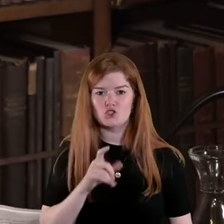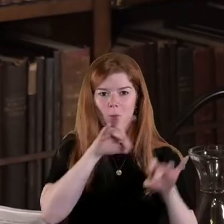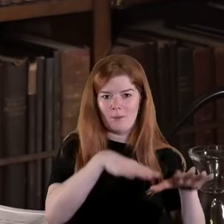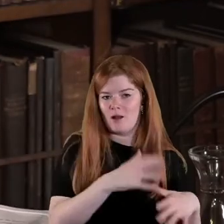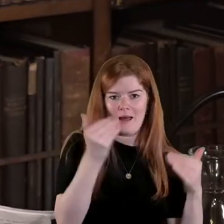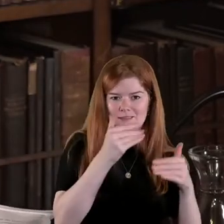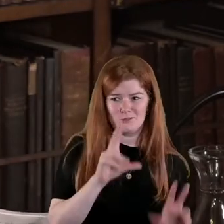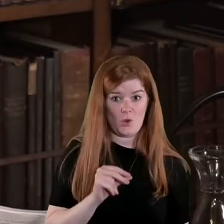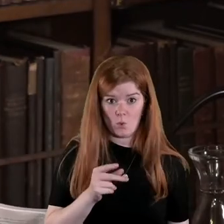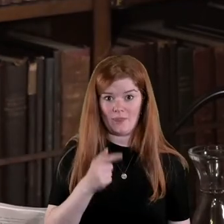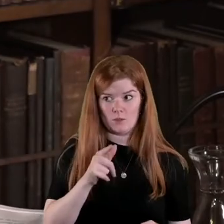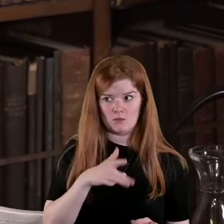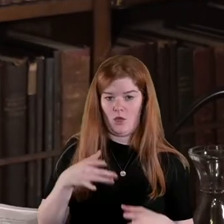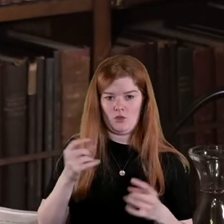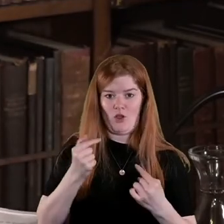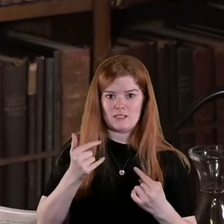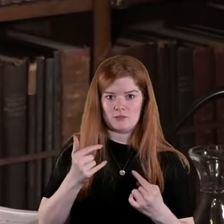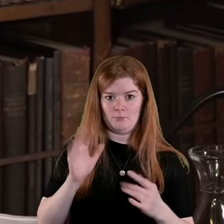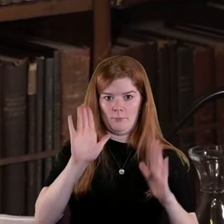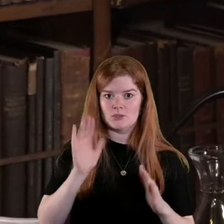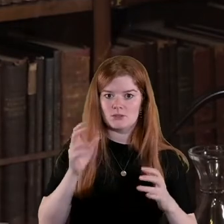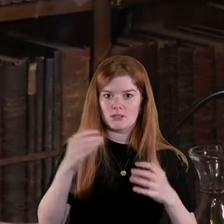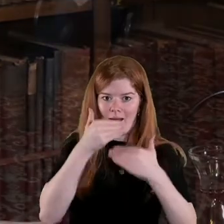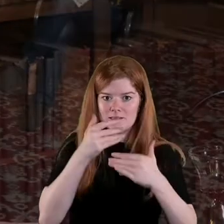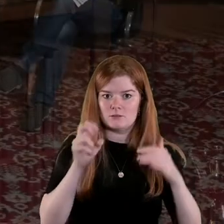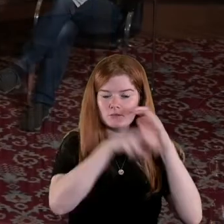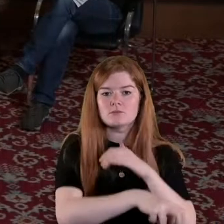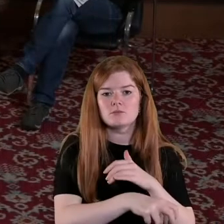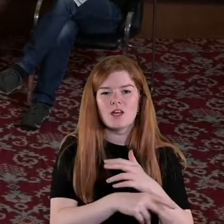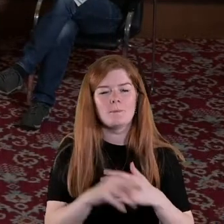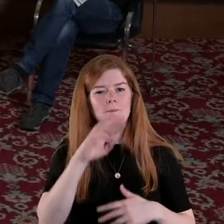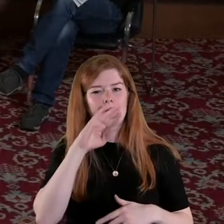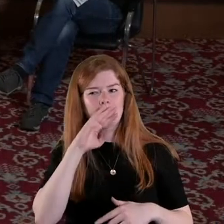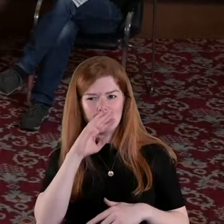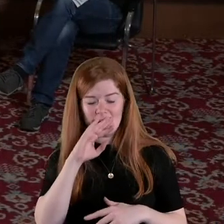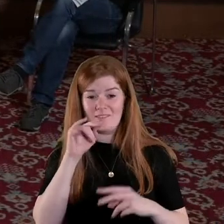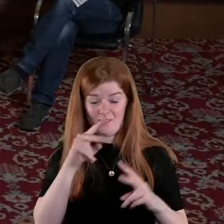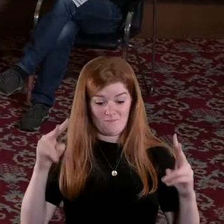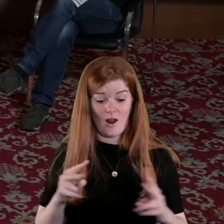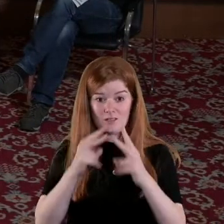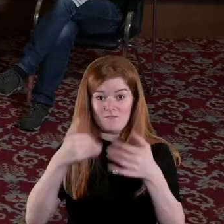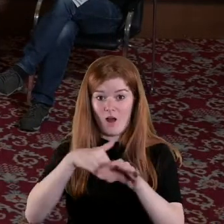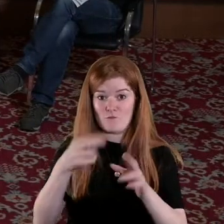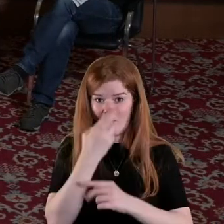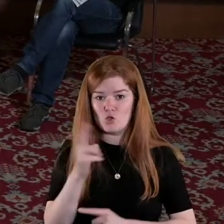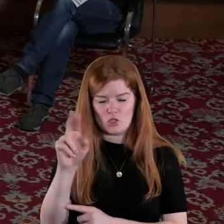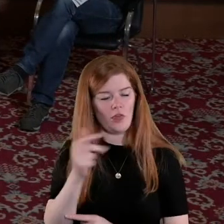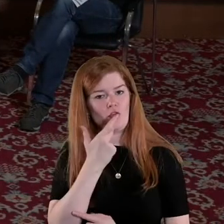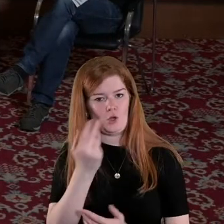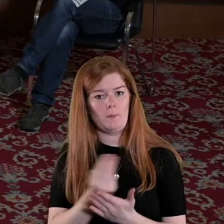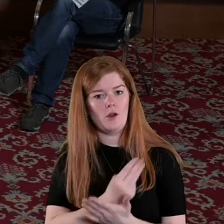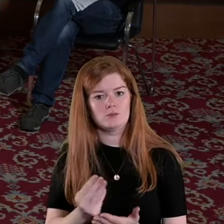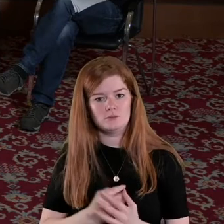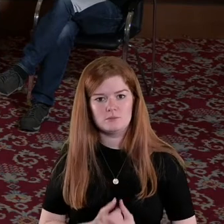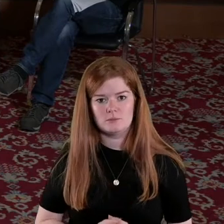was a threat that feeling of threat and fear so the violence of the revolution is the third piece and